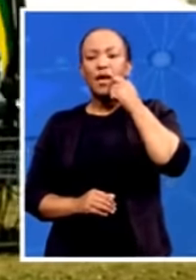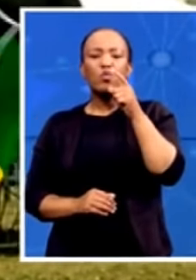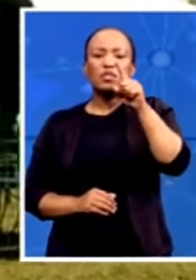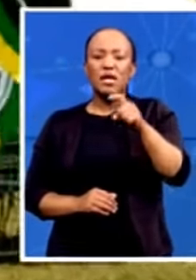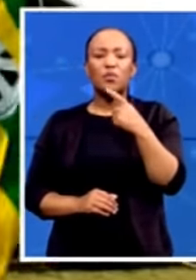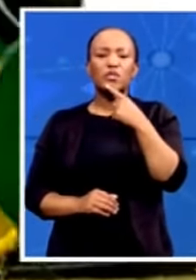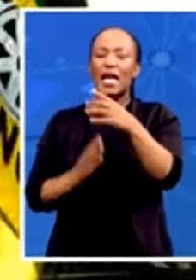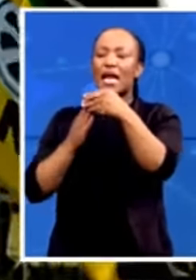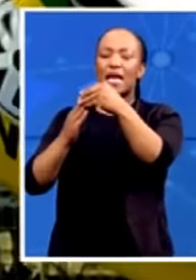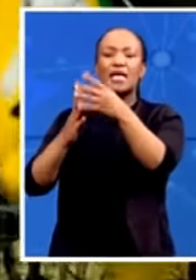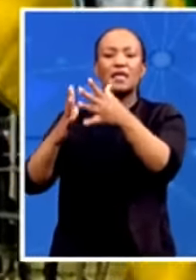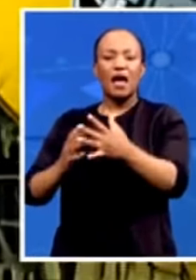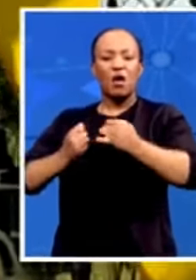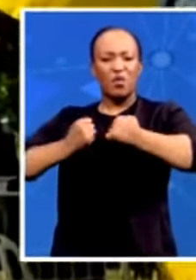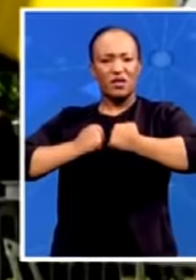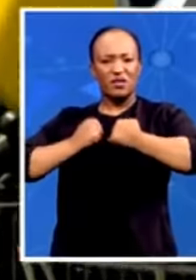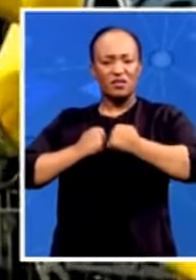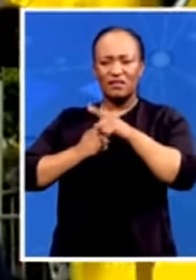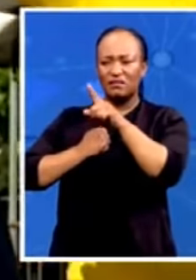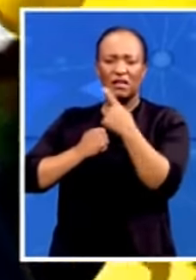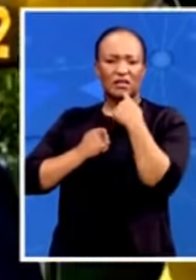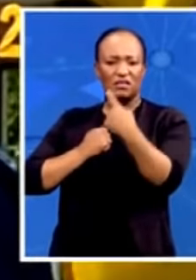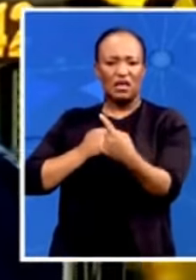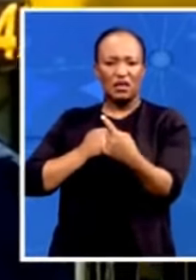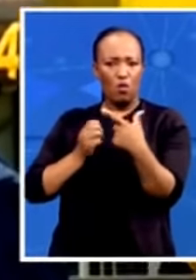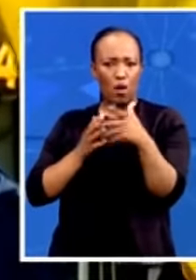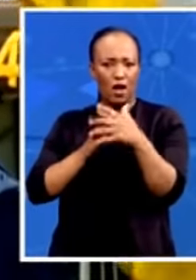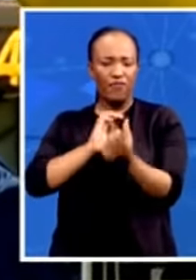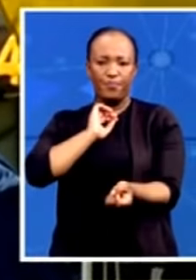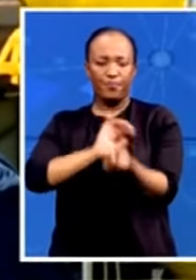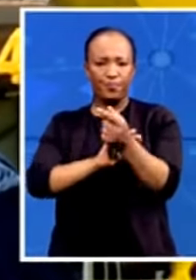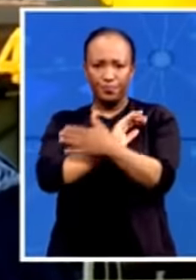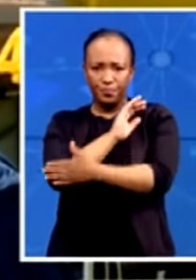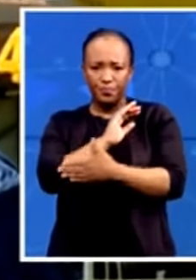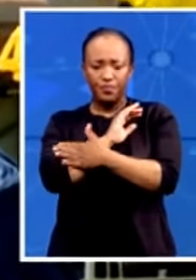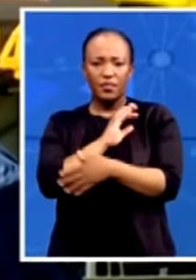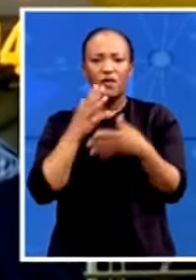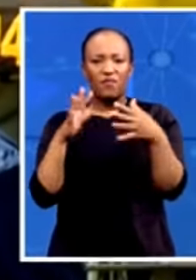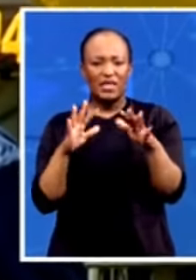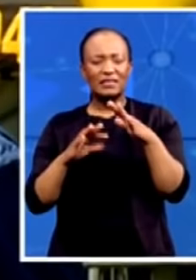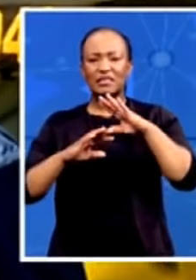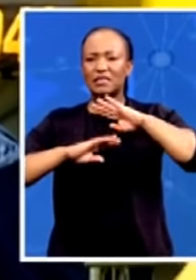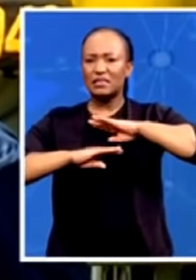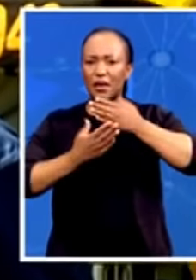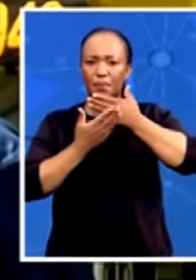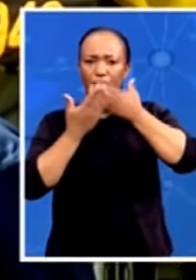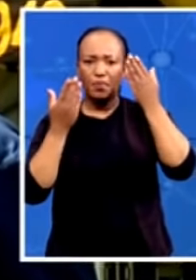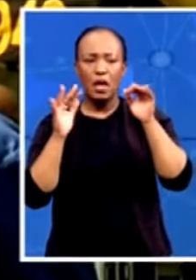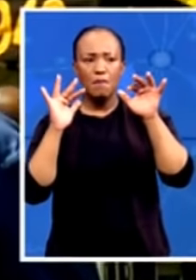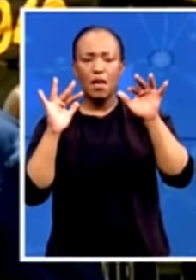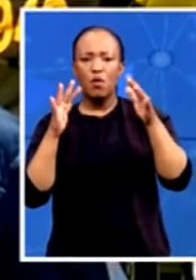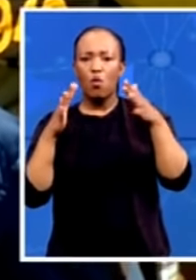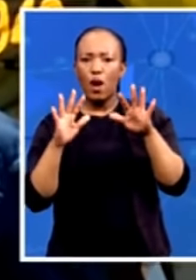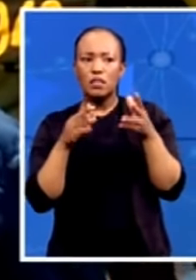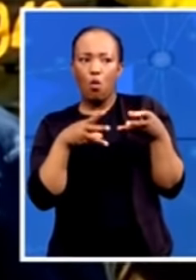this, what is happening in the country, the dissatisfaction of the masses of our people at the man in which President Jacob Zuma has been